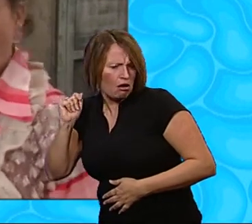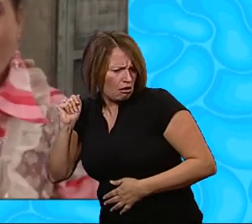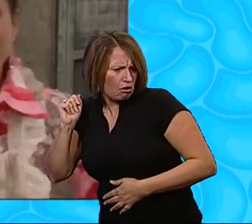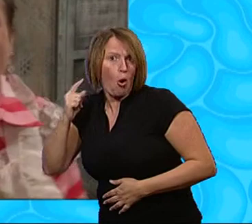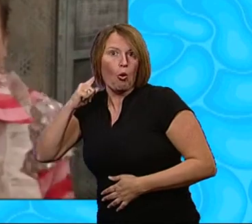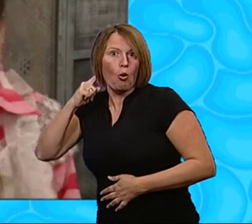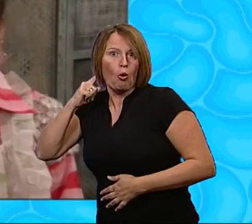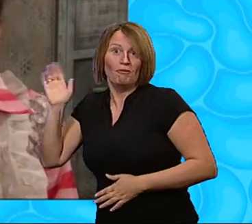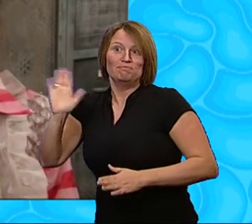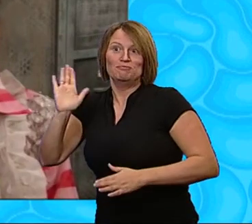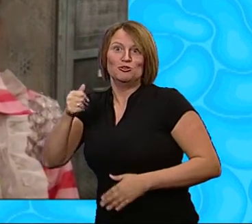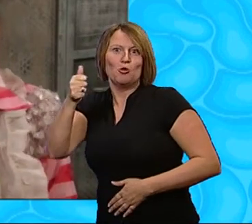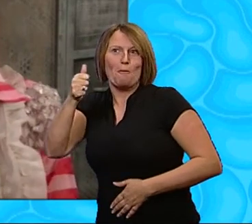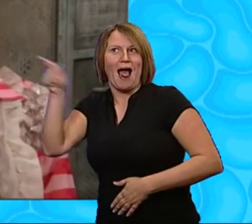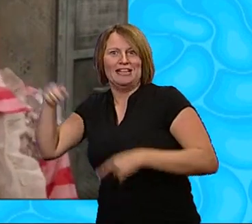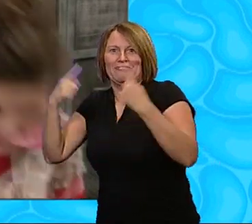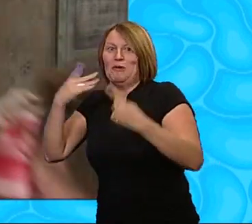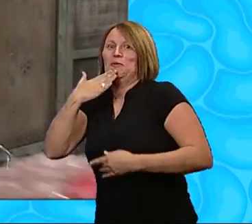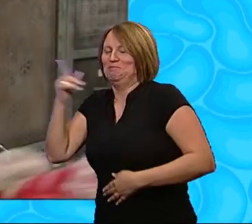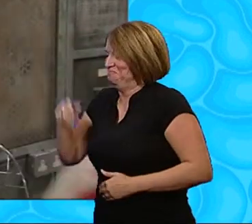Oh! Ha! It's the doorbell